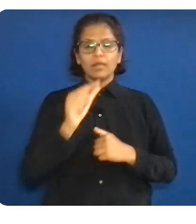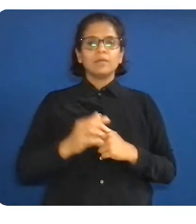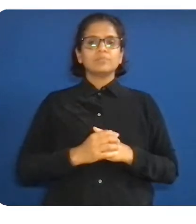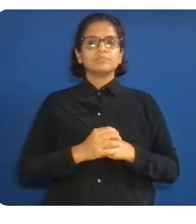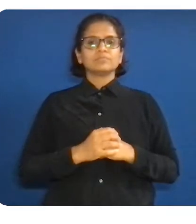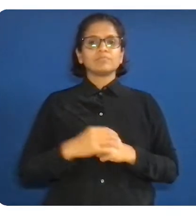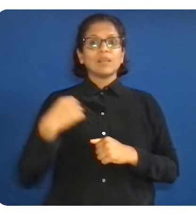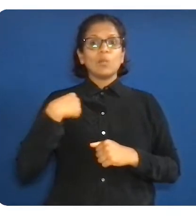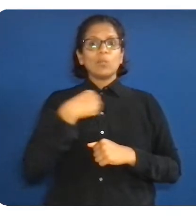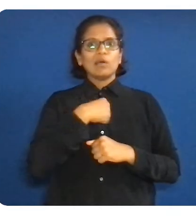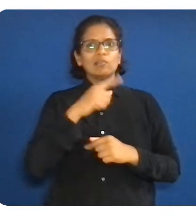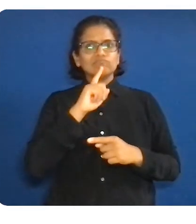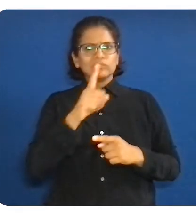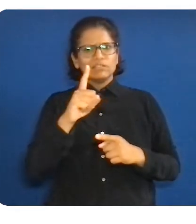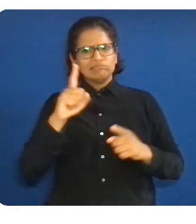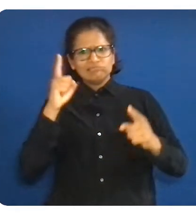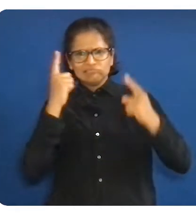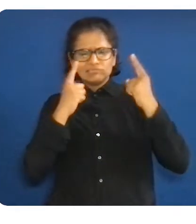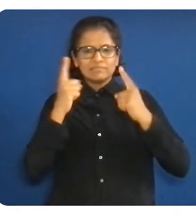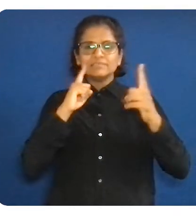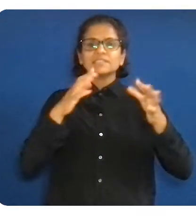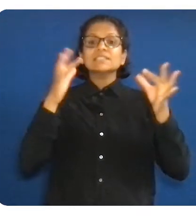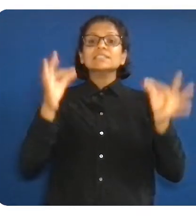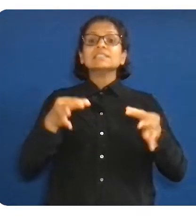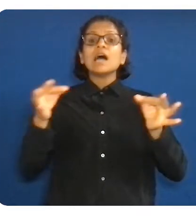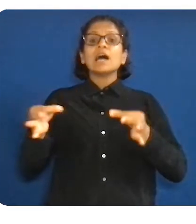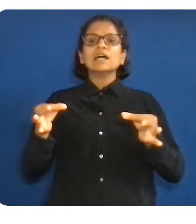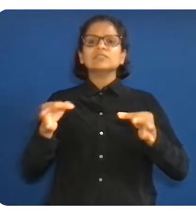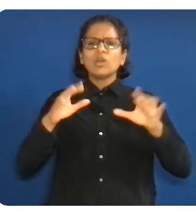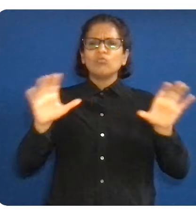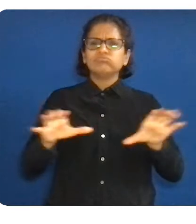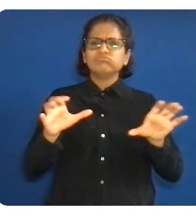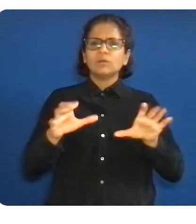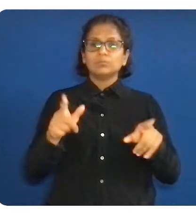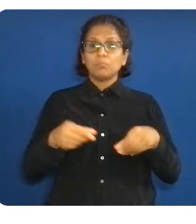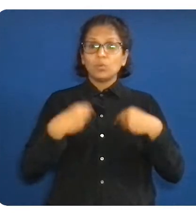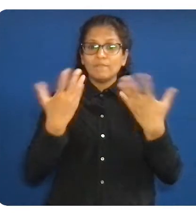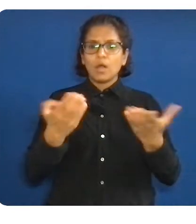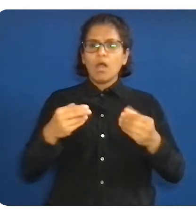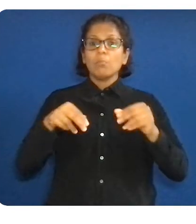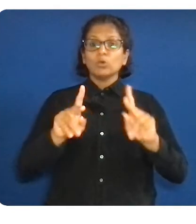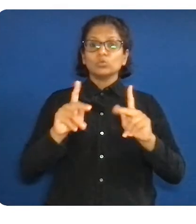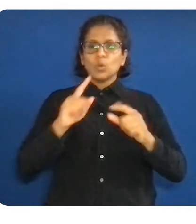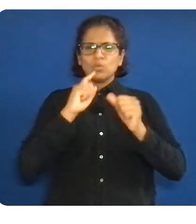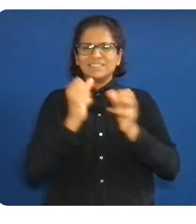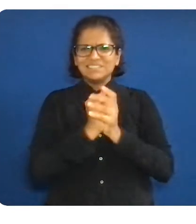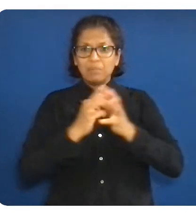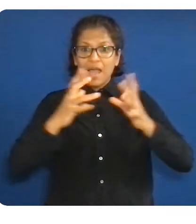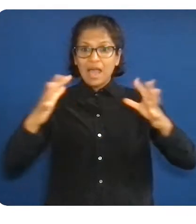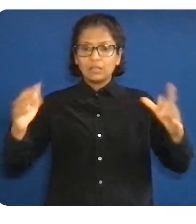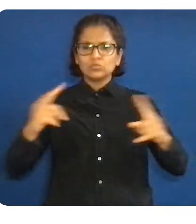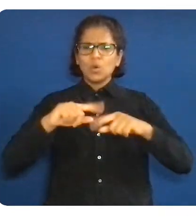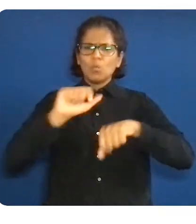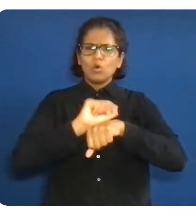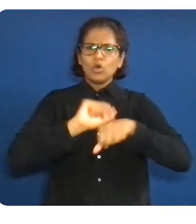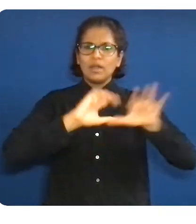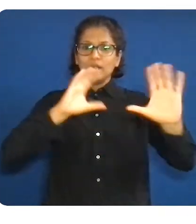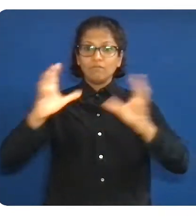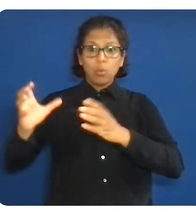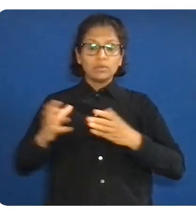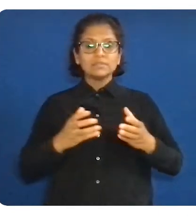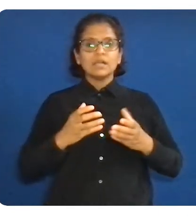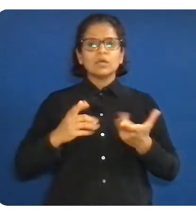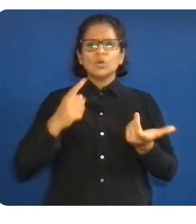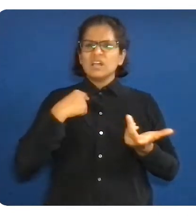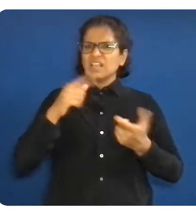us, to launch programs that support our communities globally, and to build products that better serve all of our users.